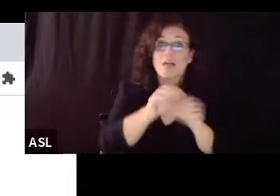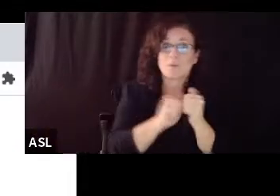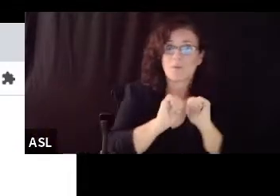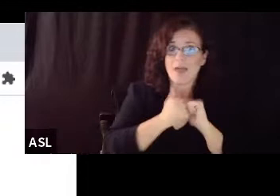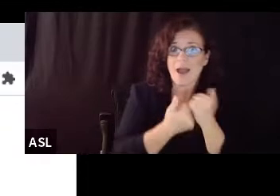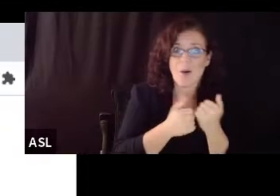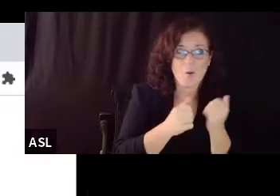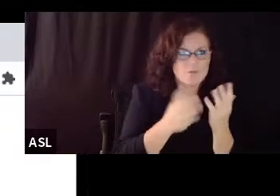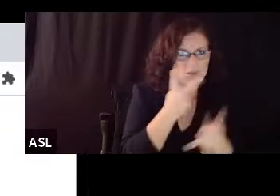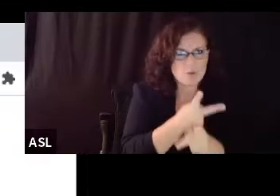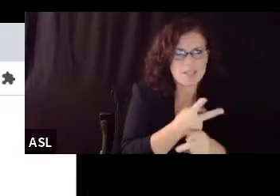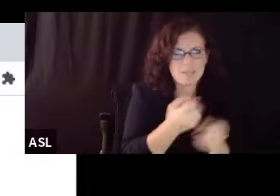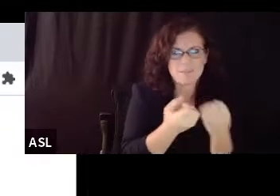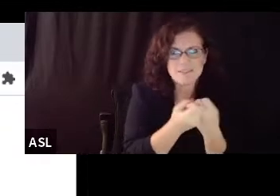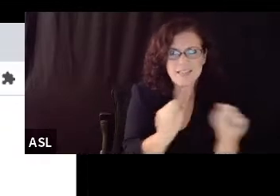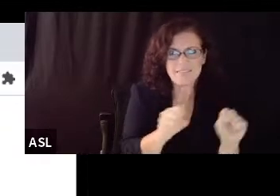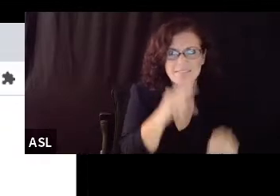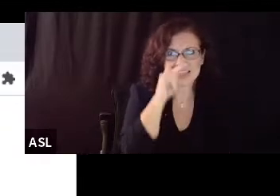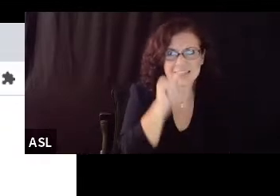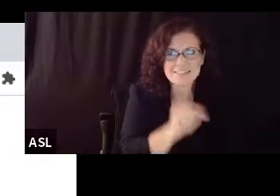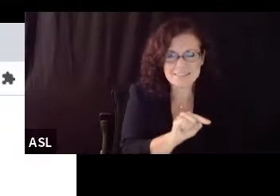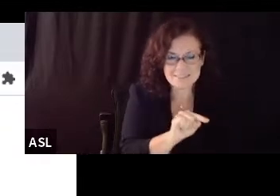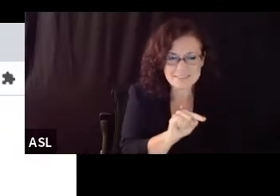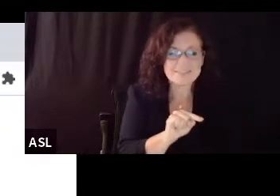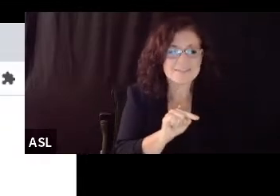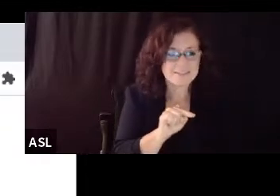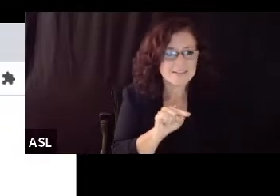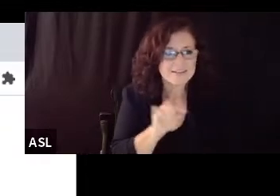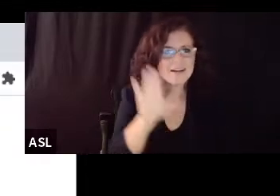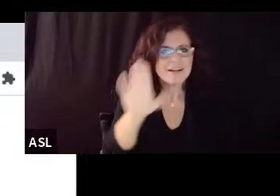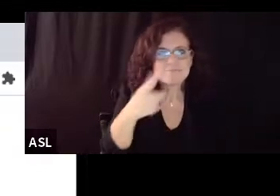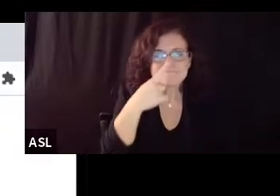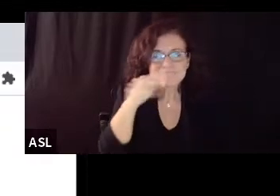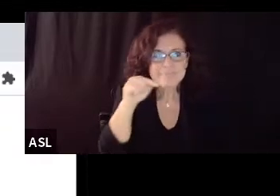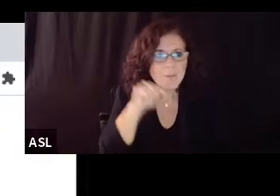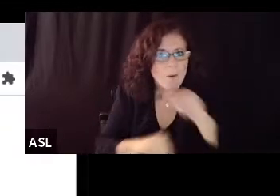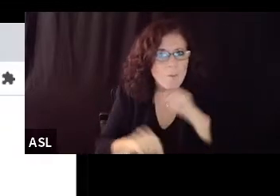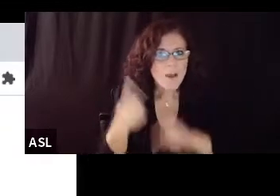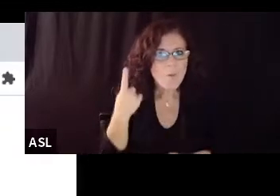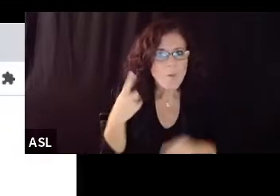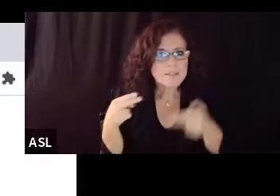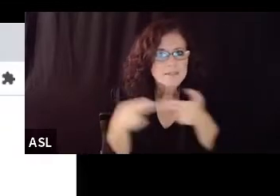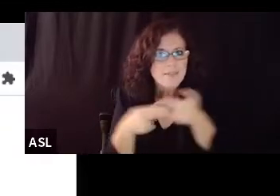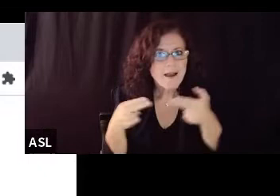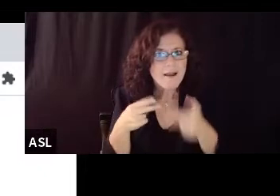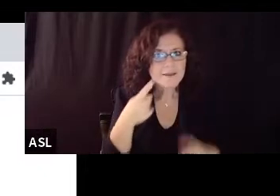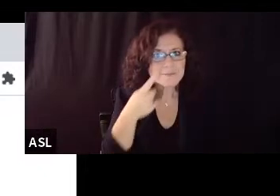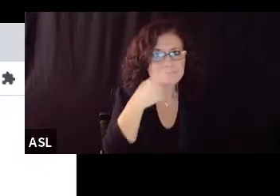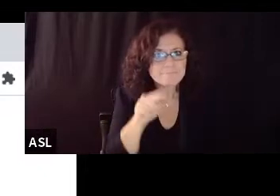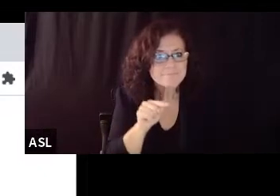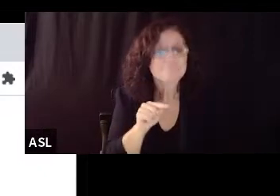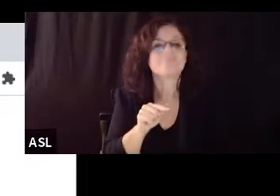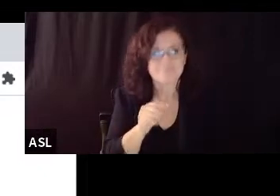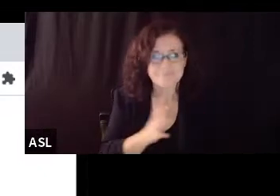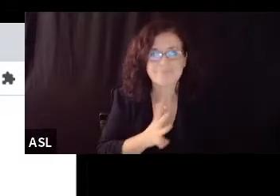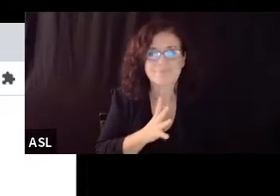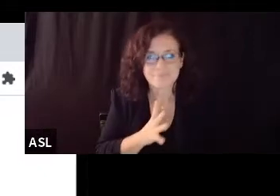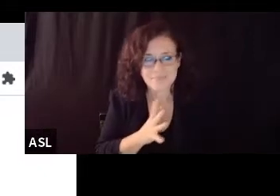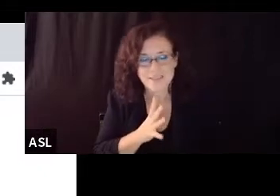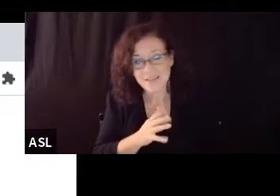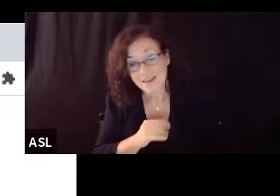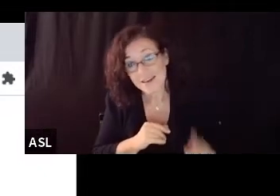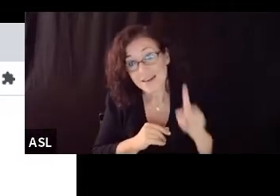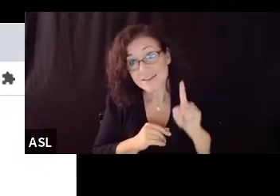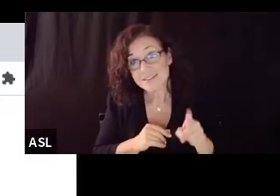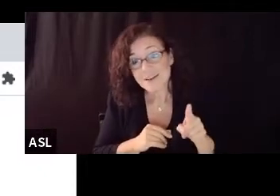can we go to the next slide for now that i'm not controlling this so not to go too much